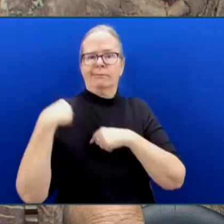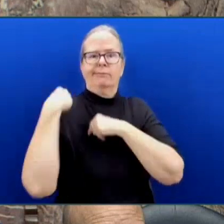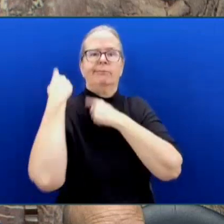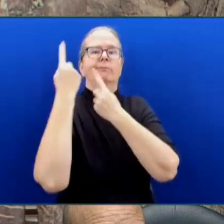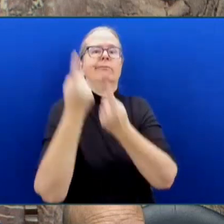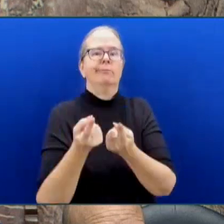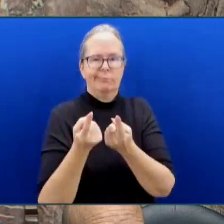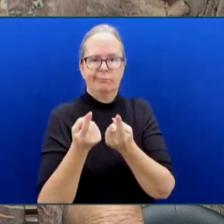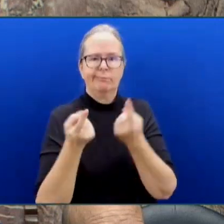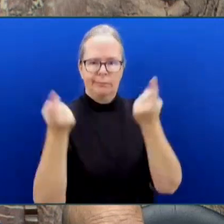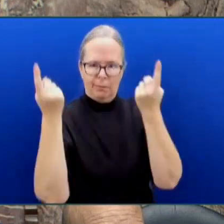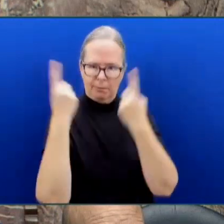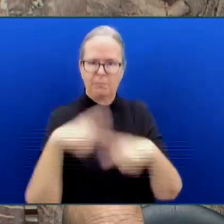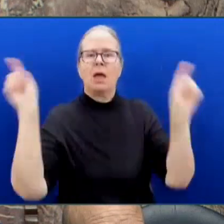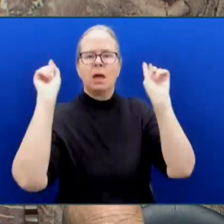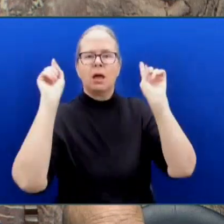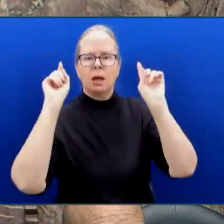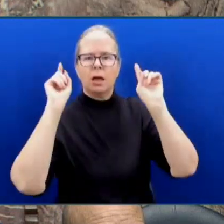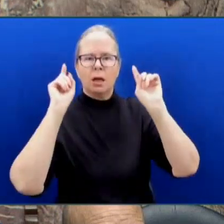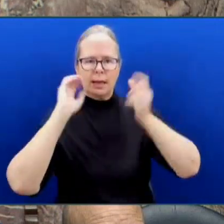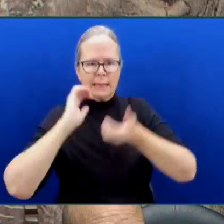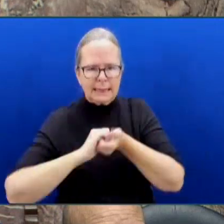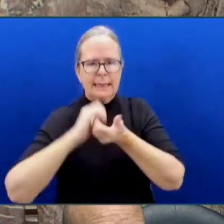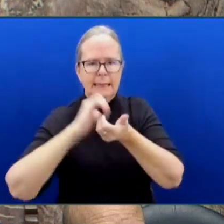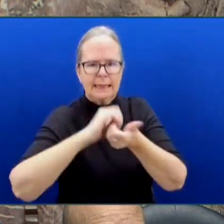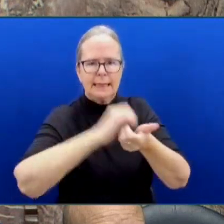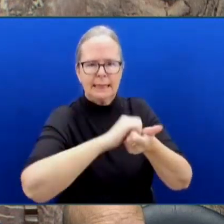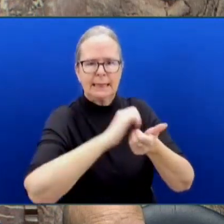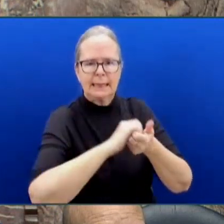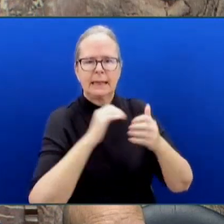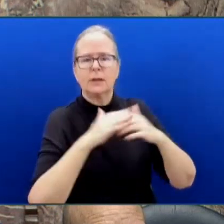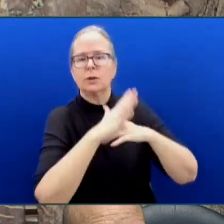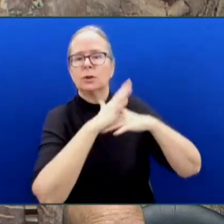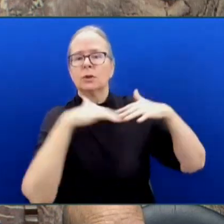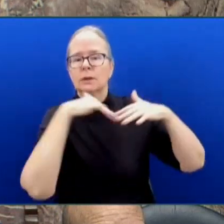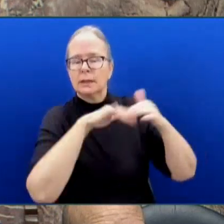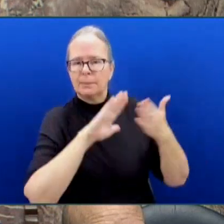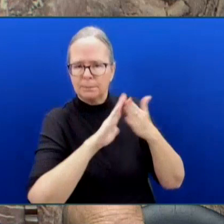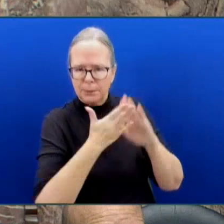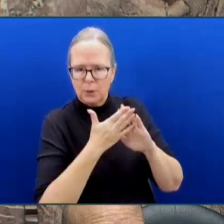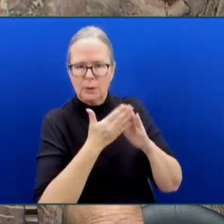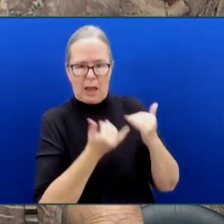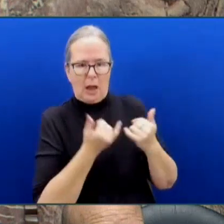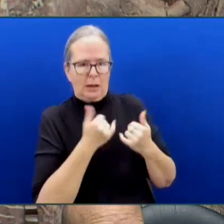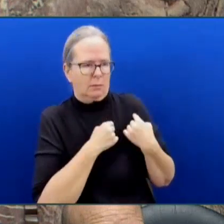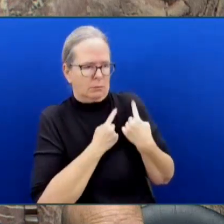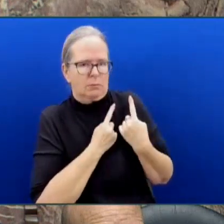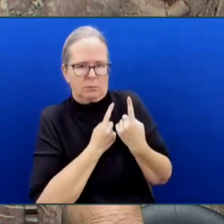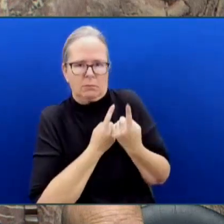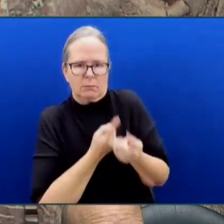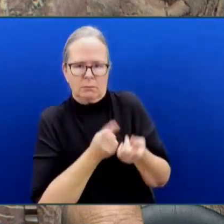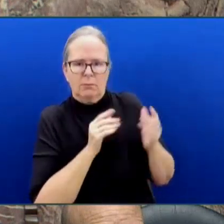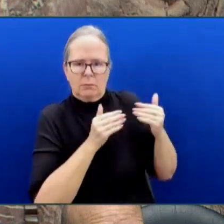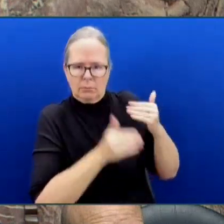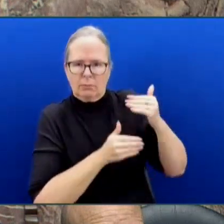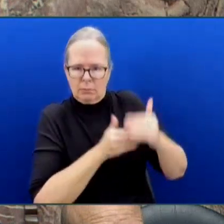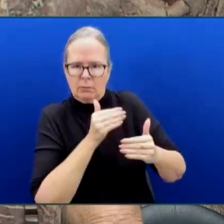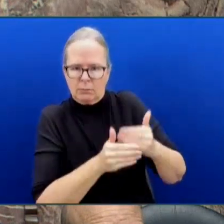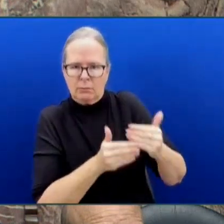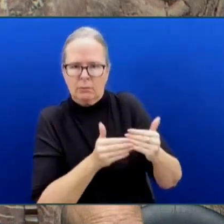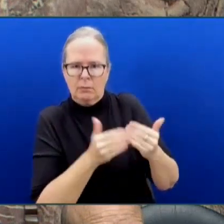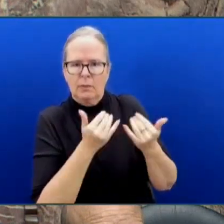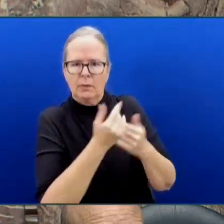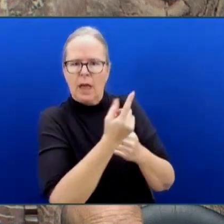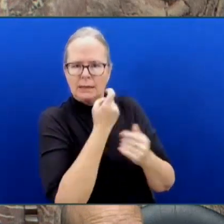And I think in this process, and these are issues, and I'm very respectful of the questions provided because these are issues raised.